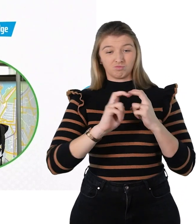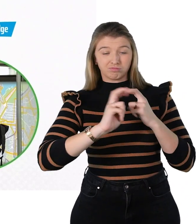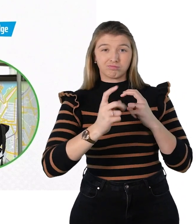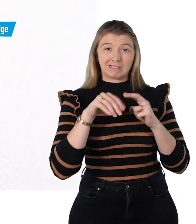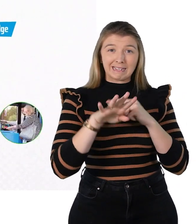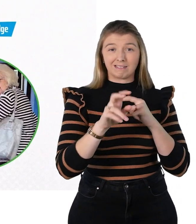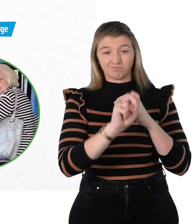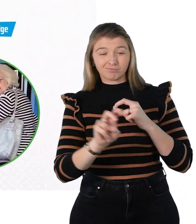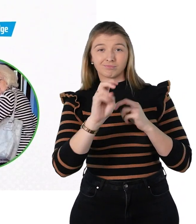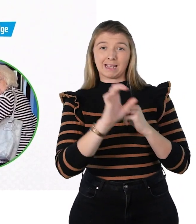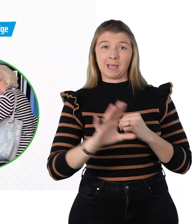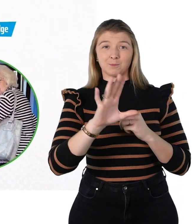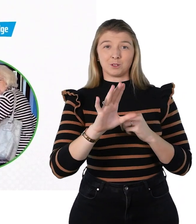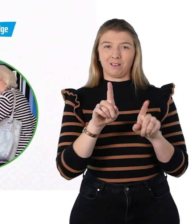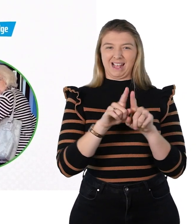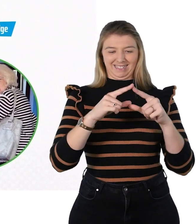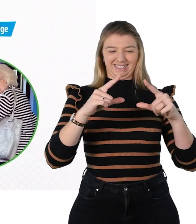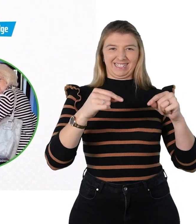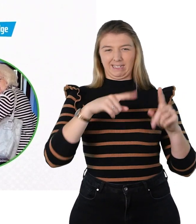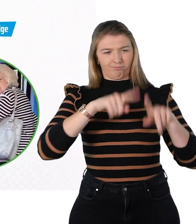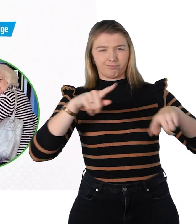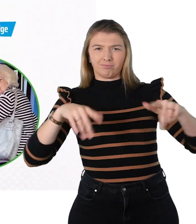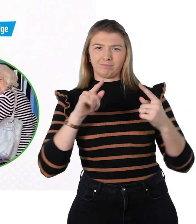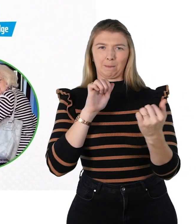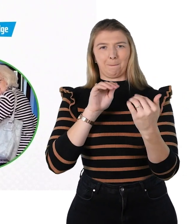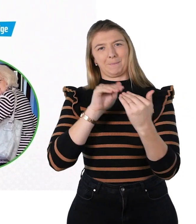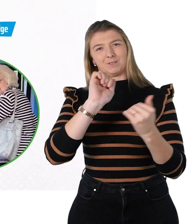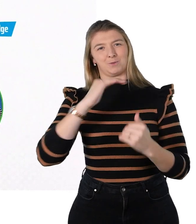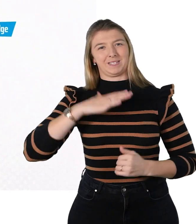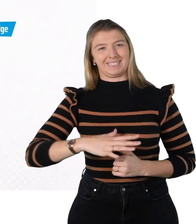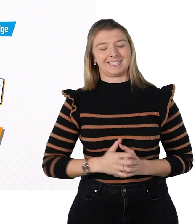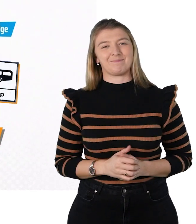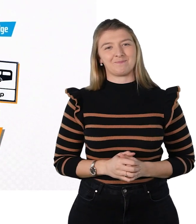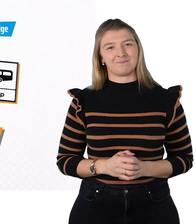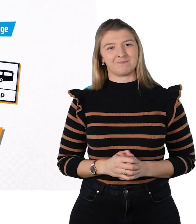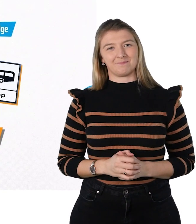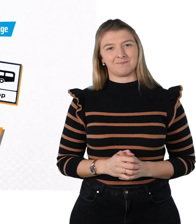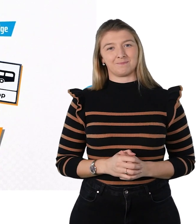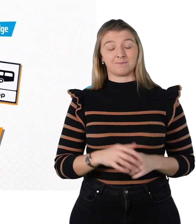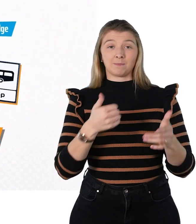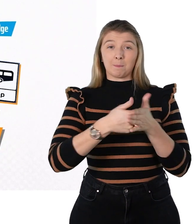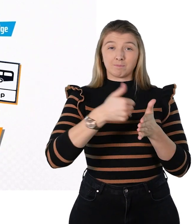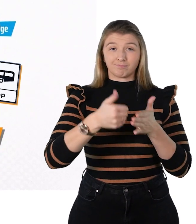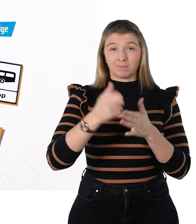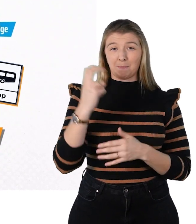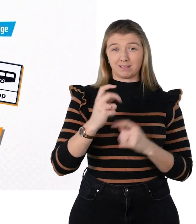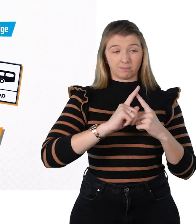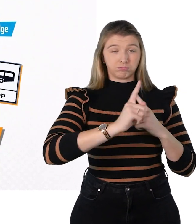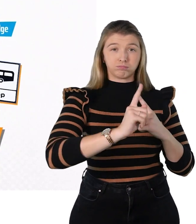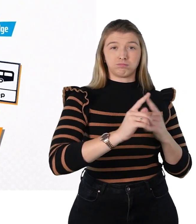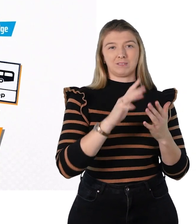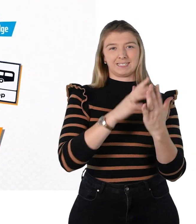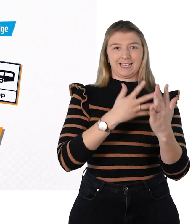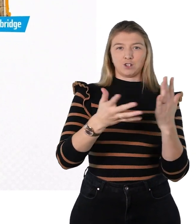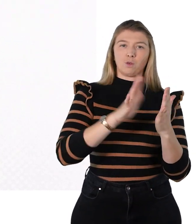around Cambridge, a range of different ticket types to suit all needs. More regular buses, with schedules that run from